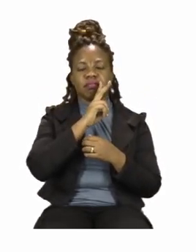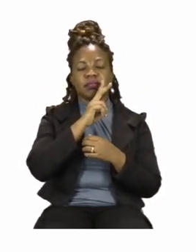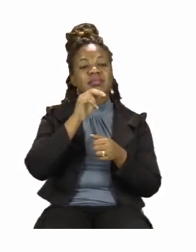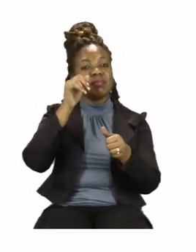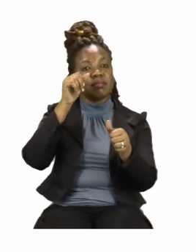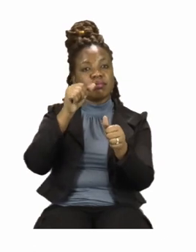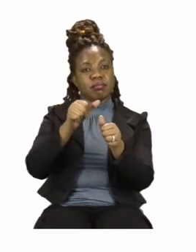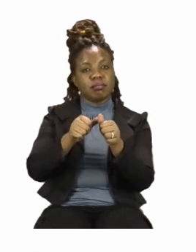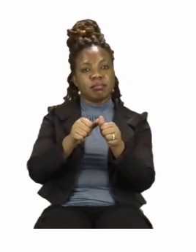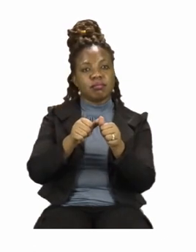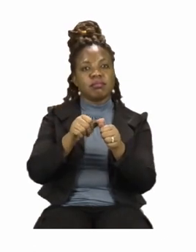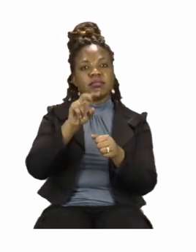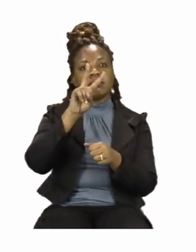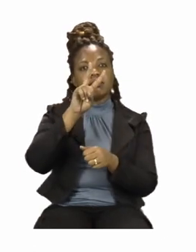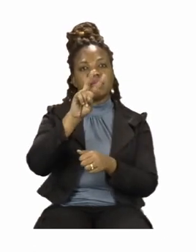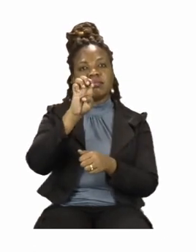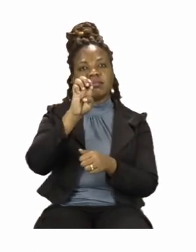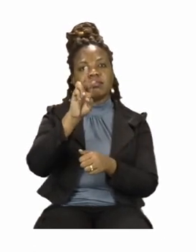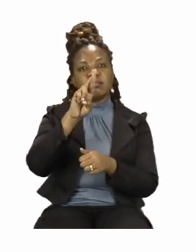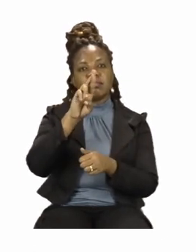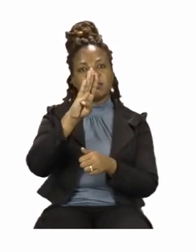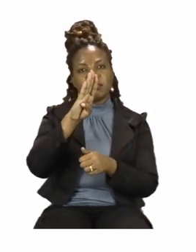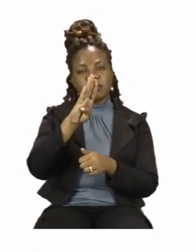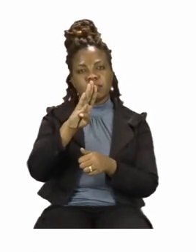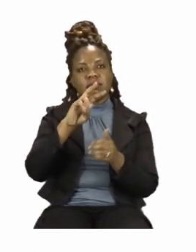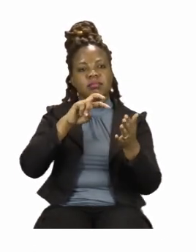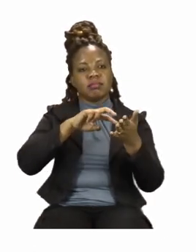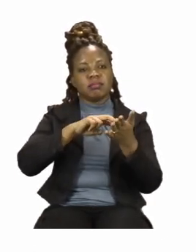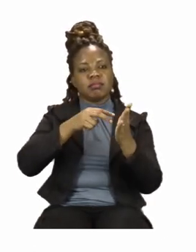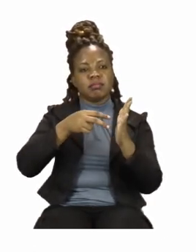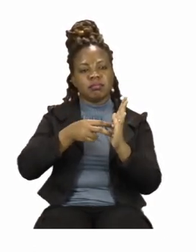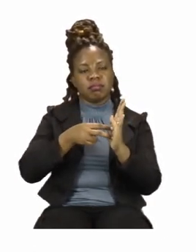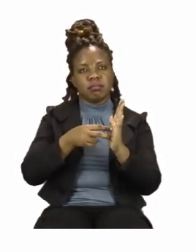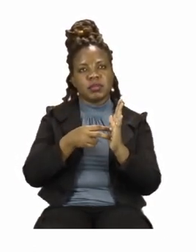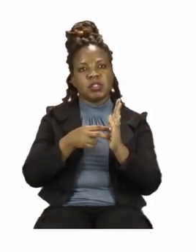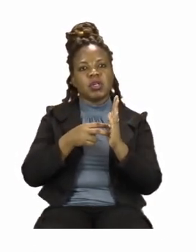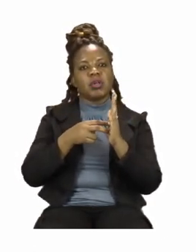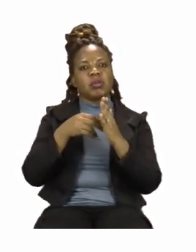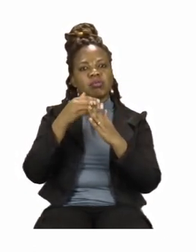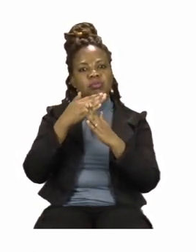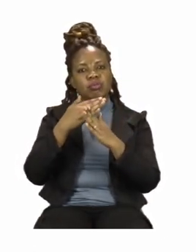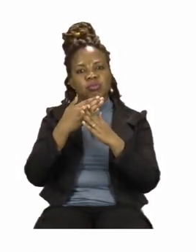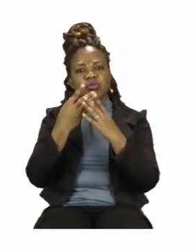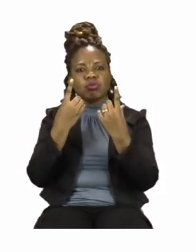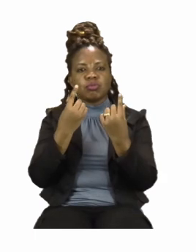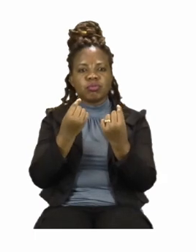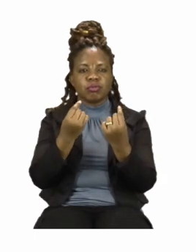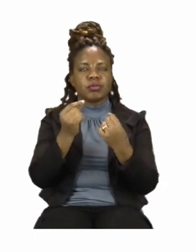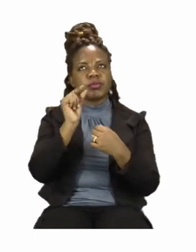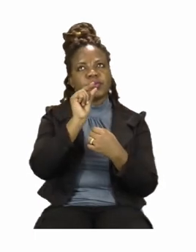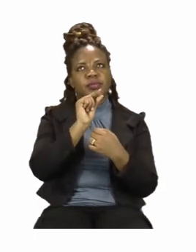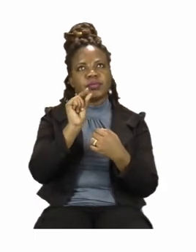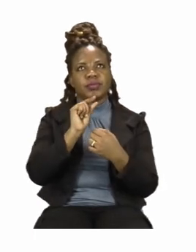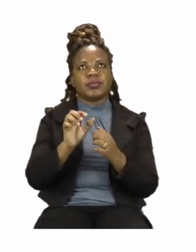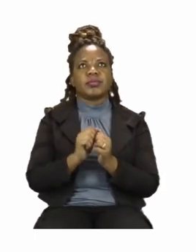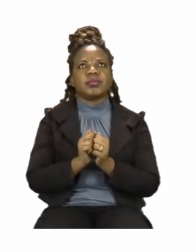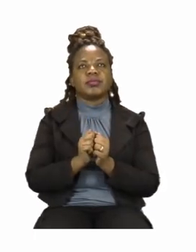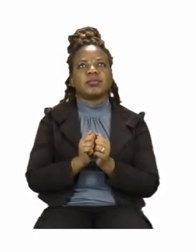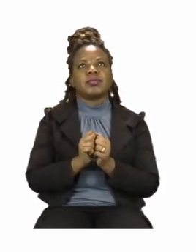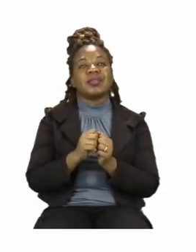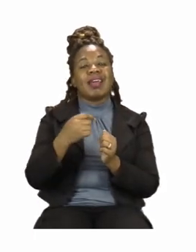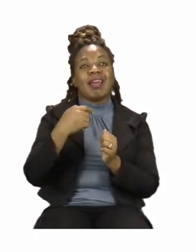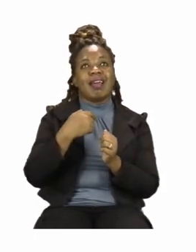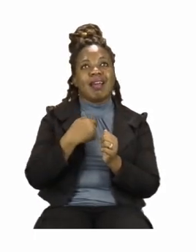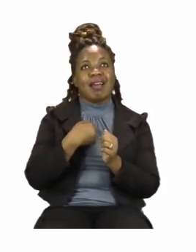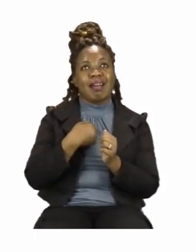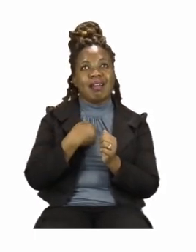that have actions to it. Let's begin. I keep my body